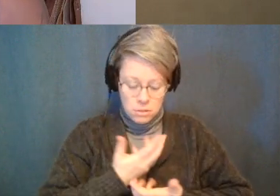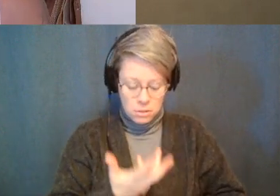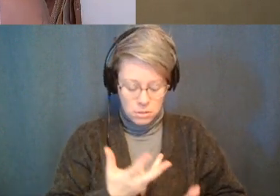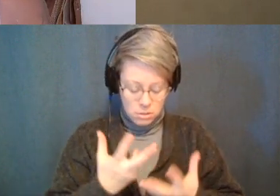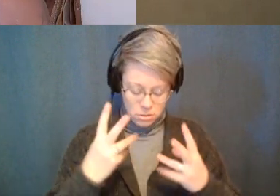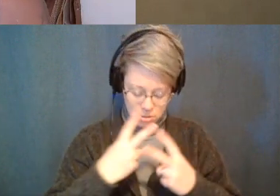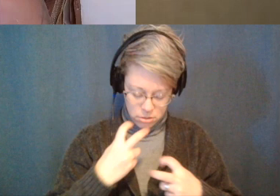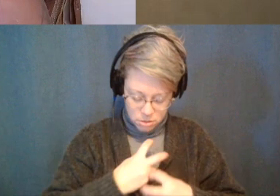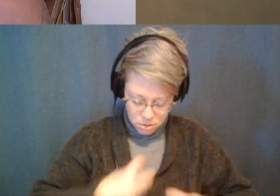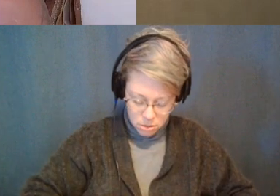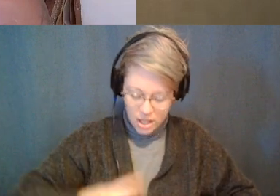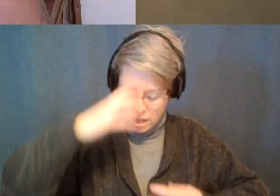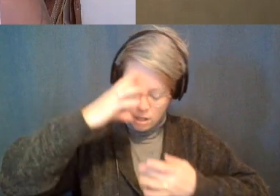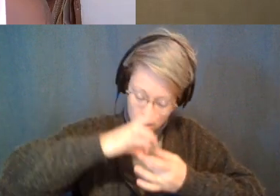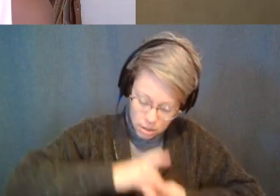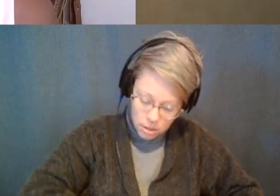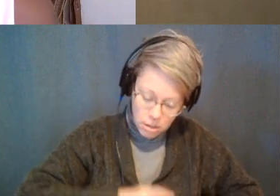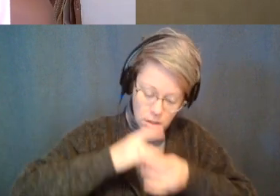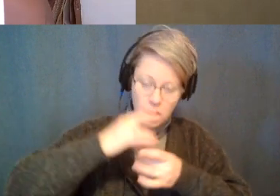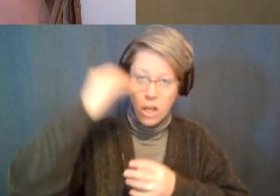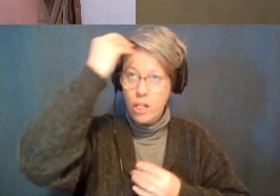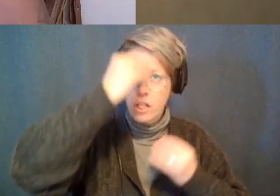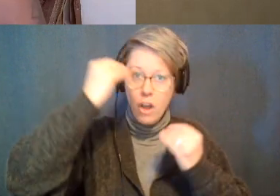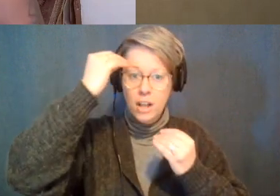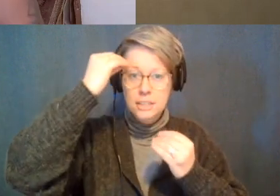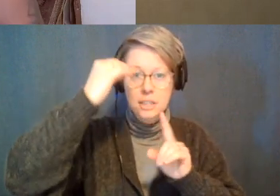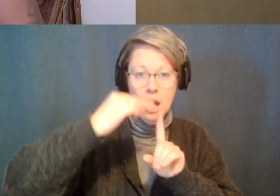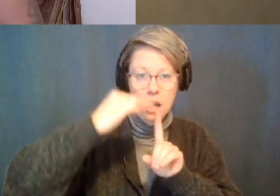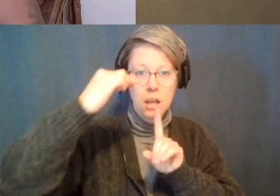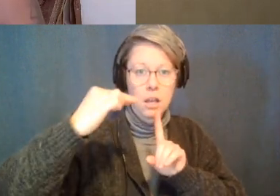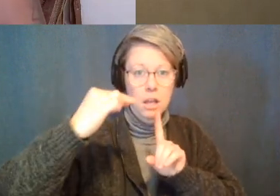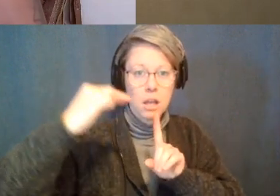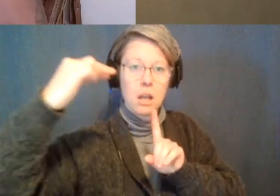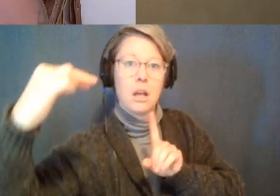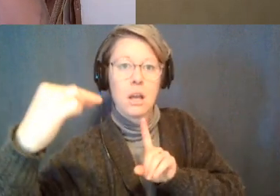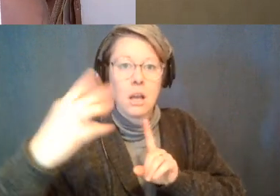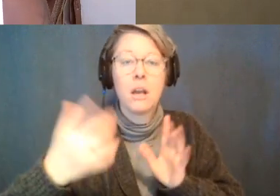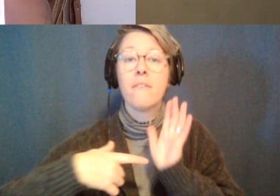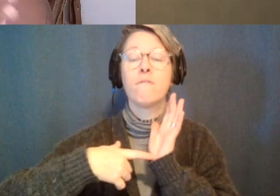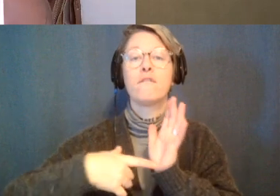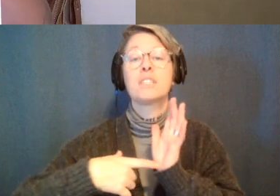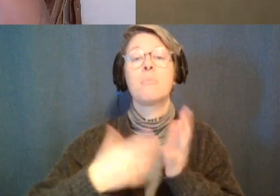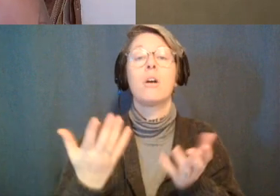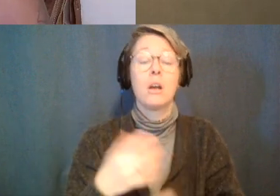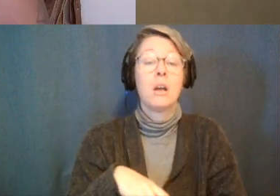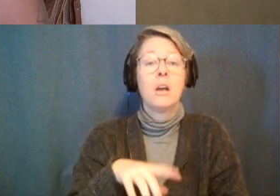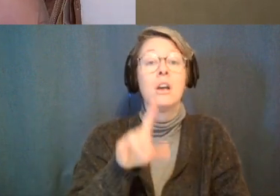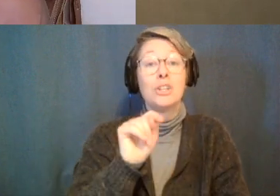body how do i think about myself think about my thoughts for instance um when the series of too hot to handle came